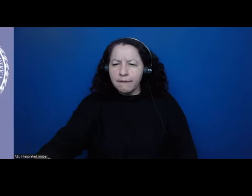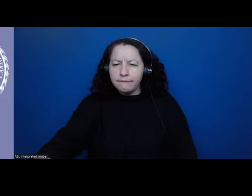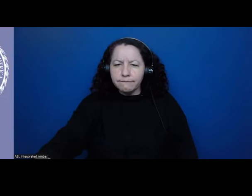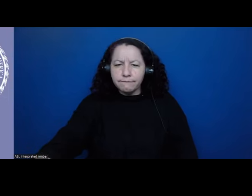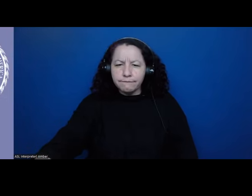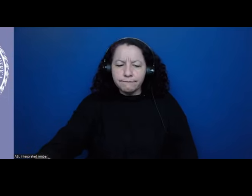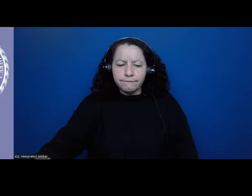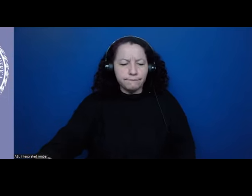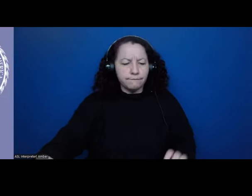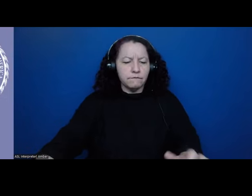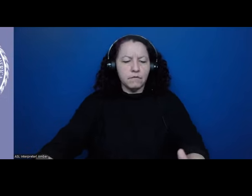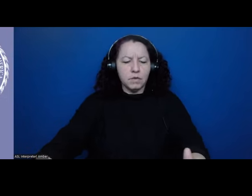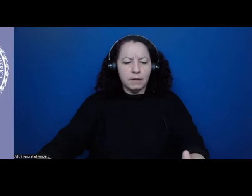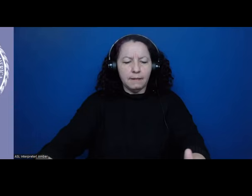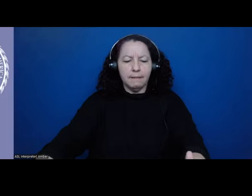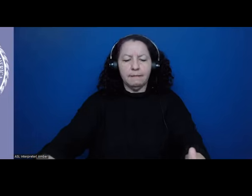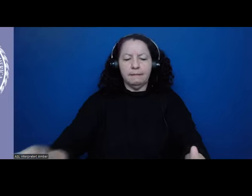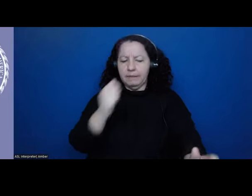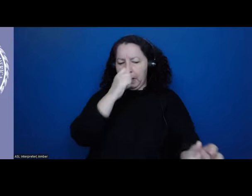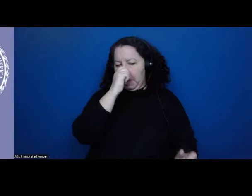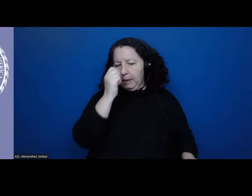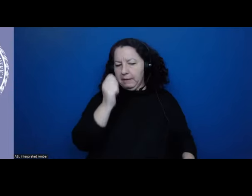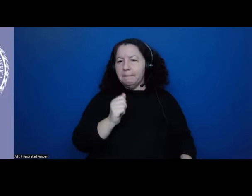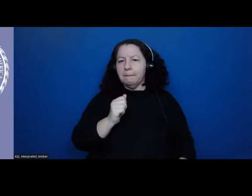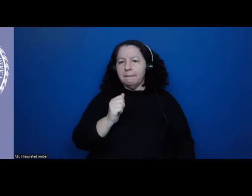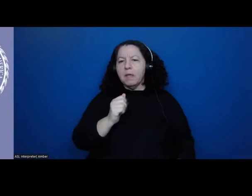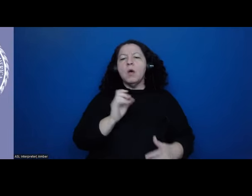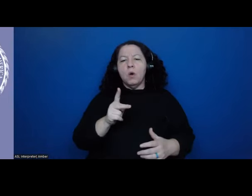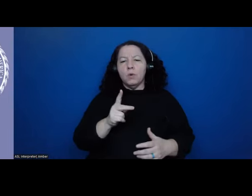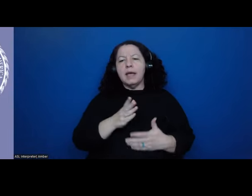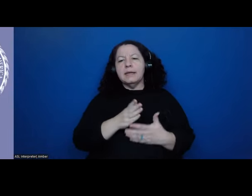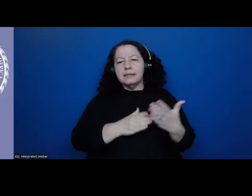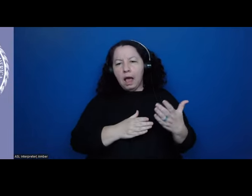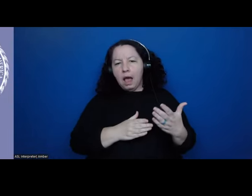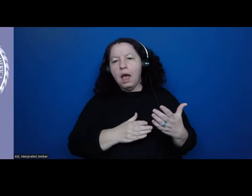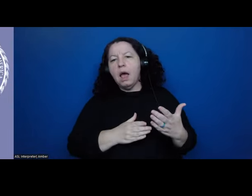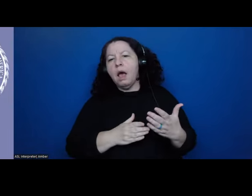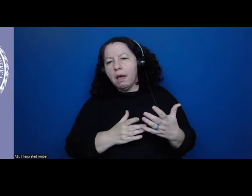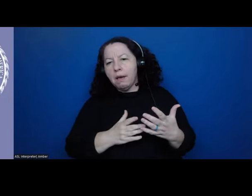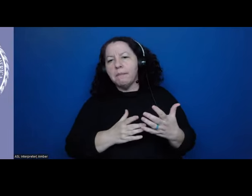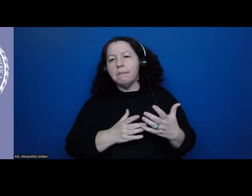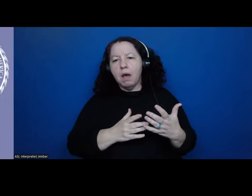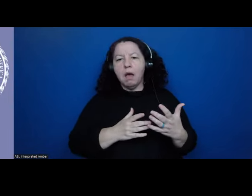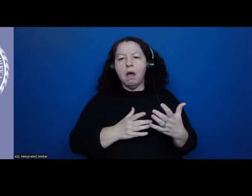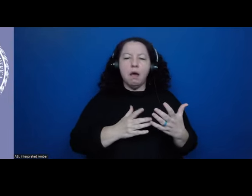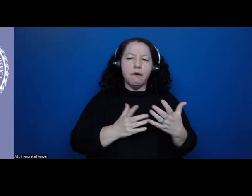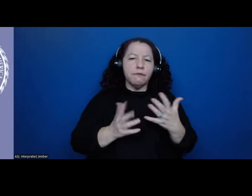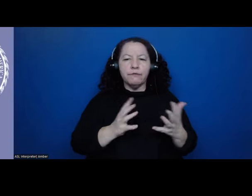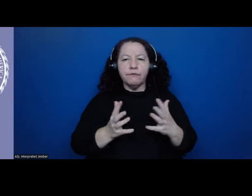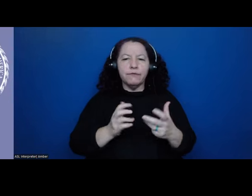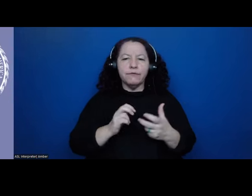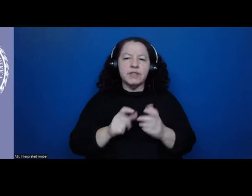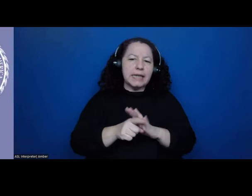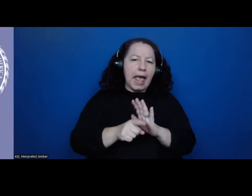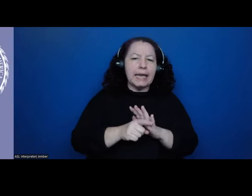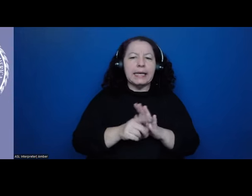All right. So some of the sort of antagonisms between Tlaskal and other places. I mean, I should say one thing I, when I didn't